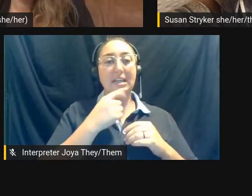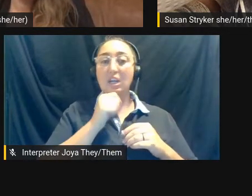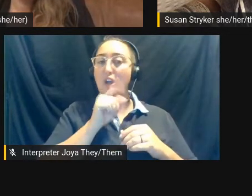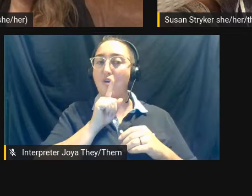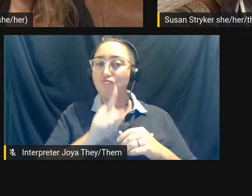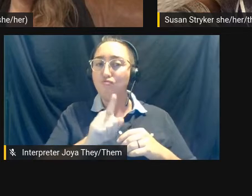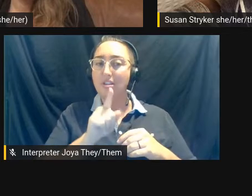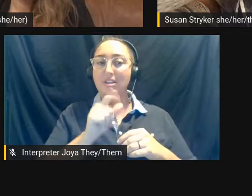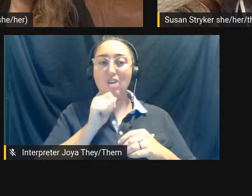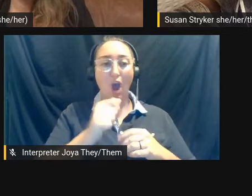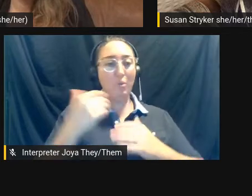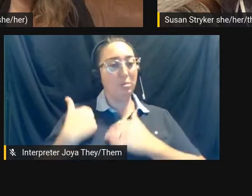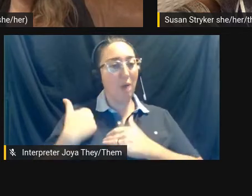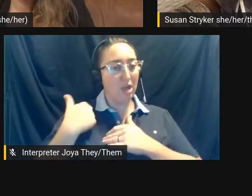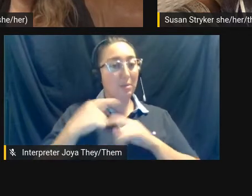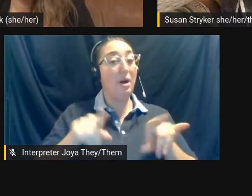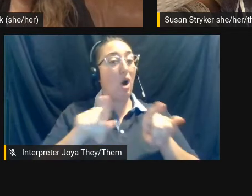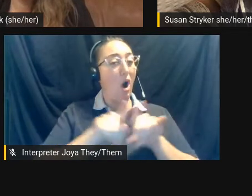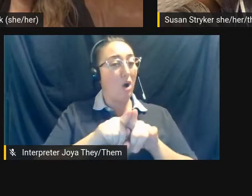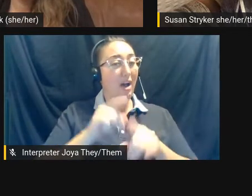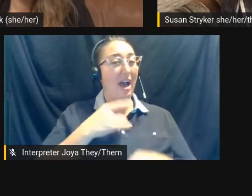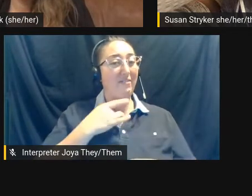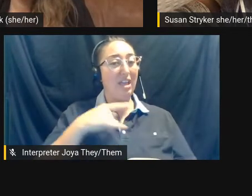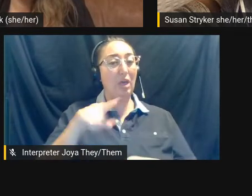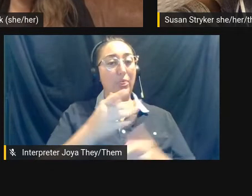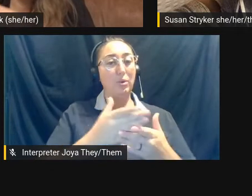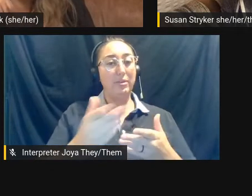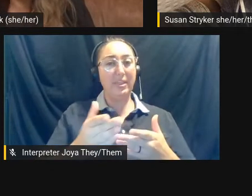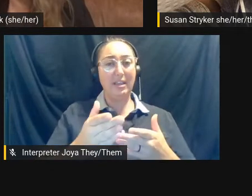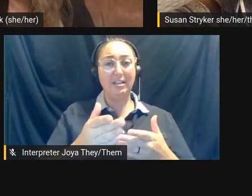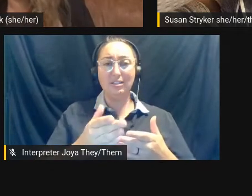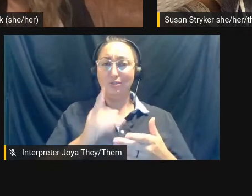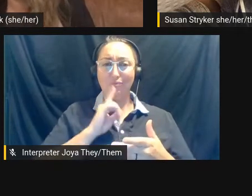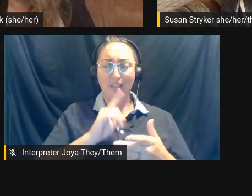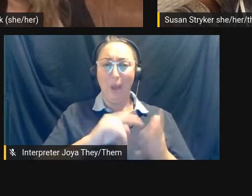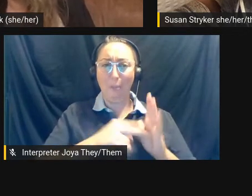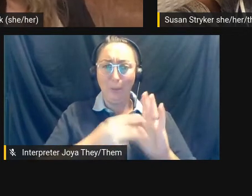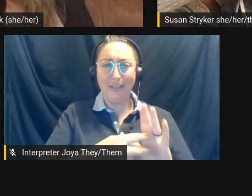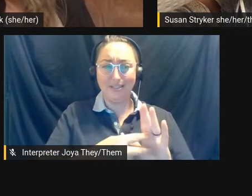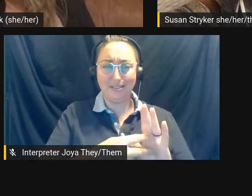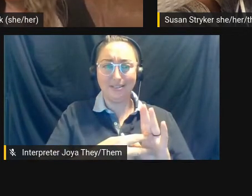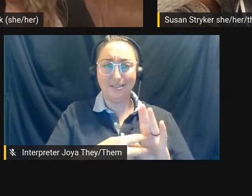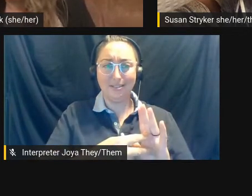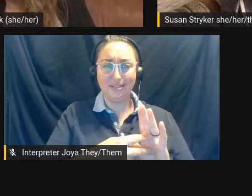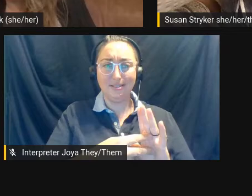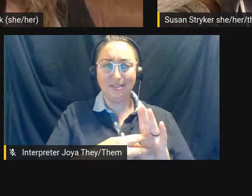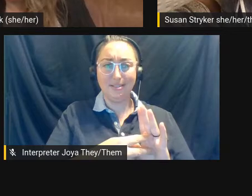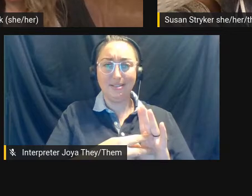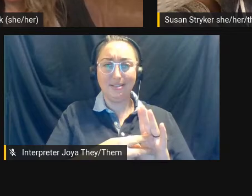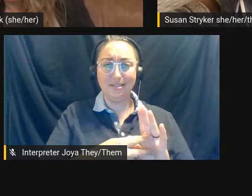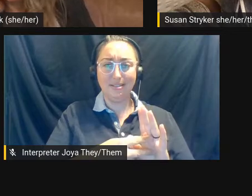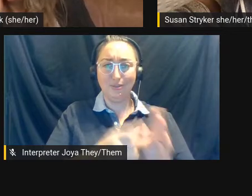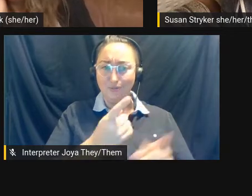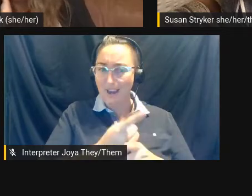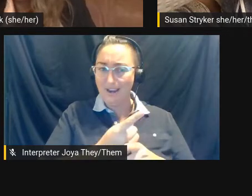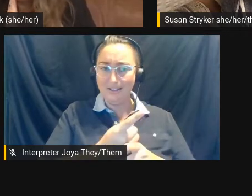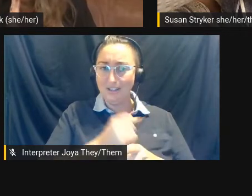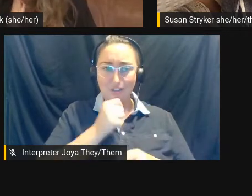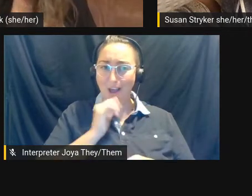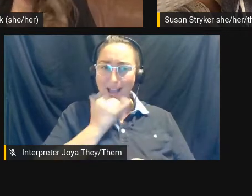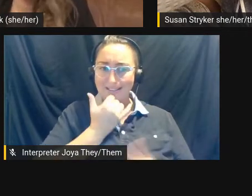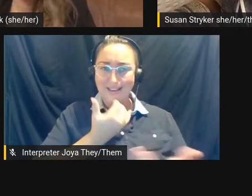but I also feel like those things were absolutely intentional too, though, right? Because